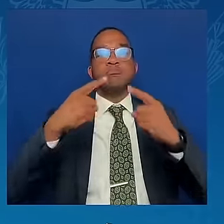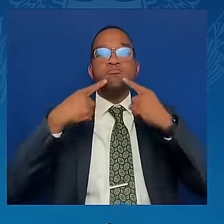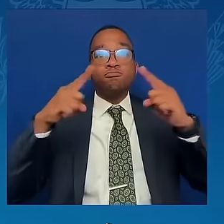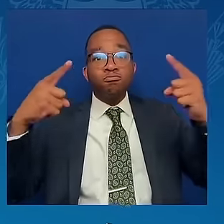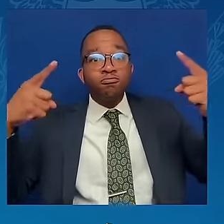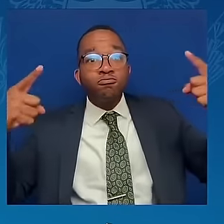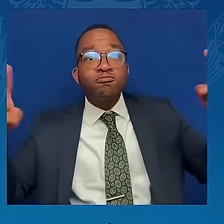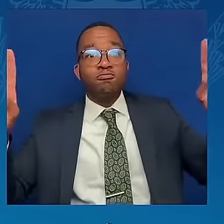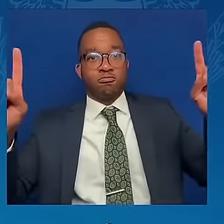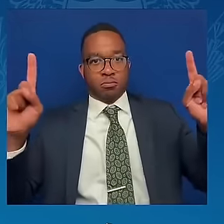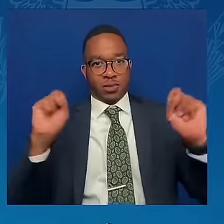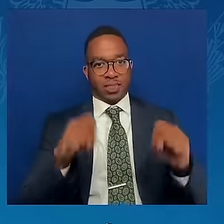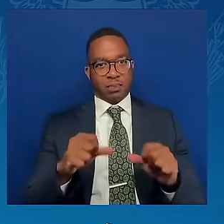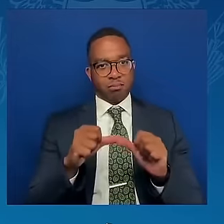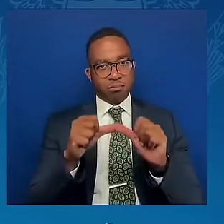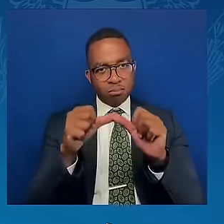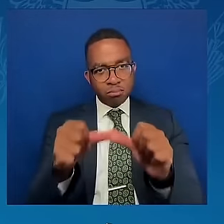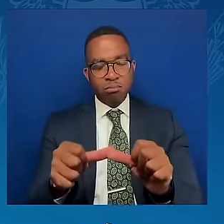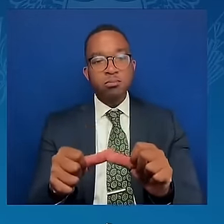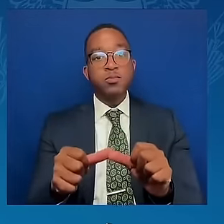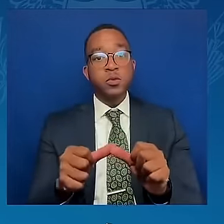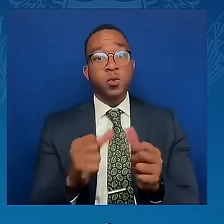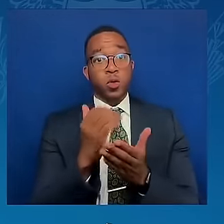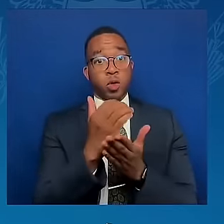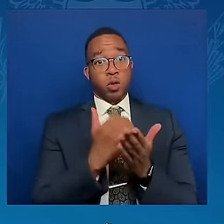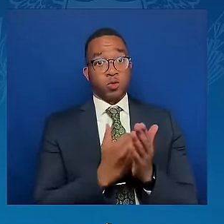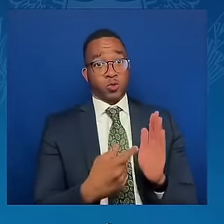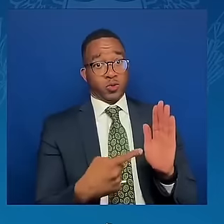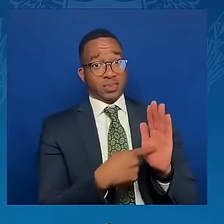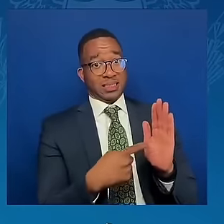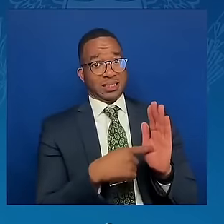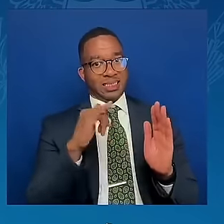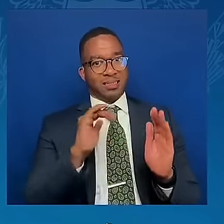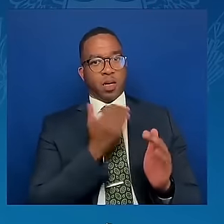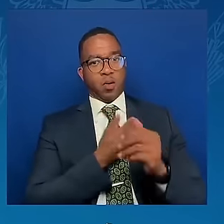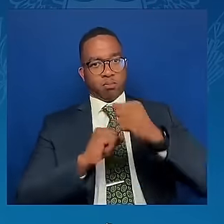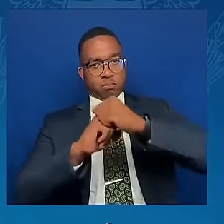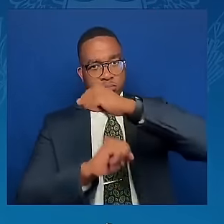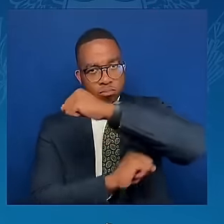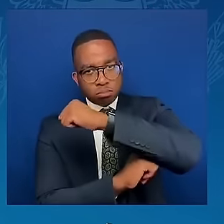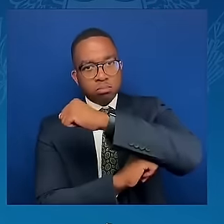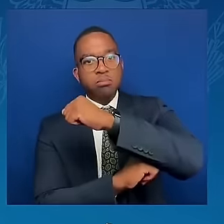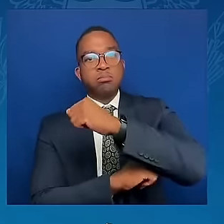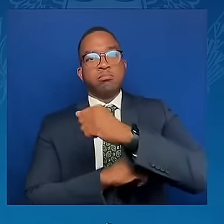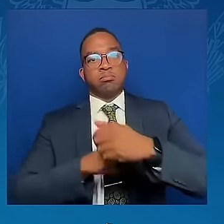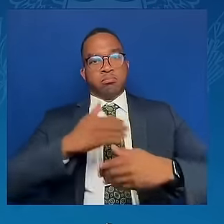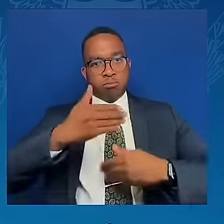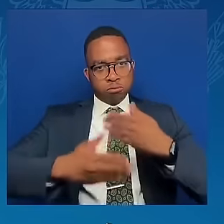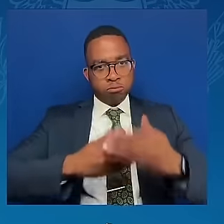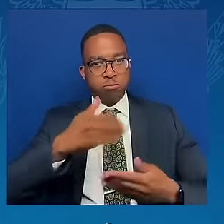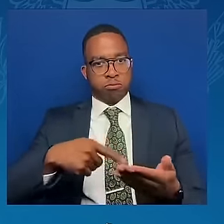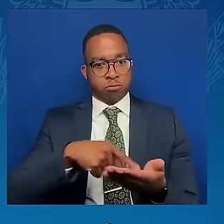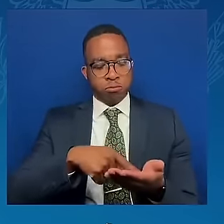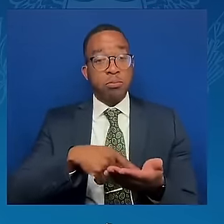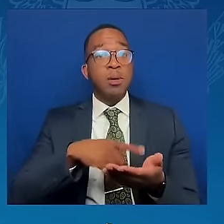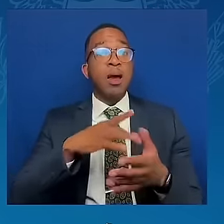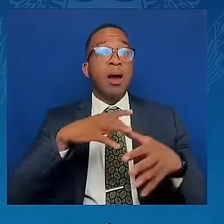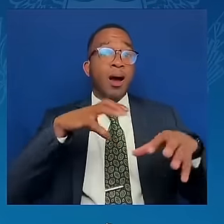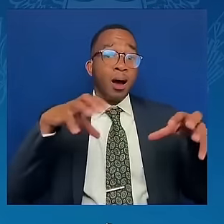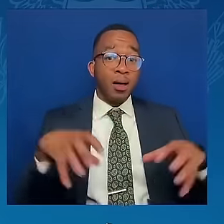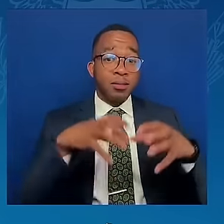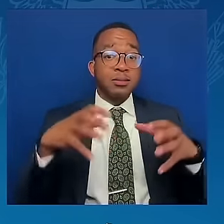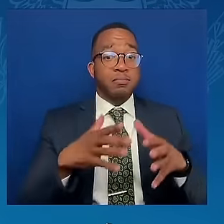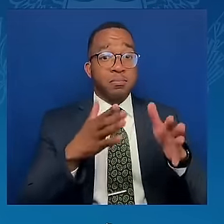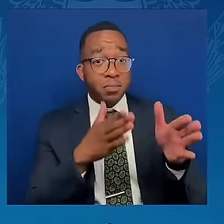for us. And then, when the action plan is on the table, agreed by all and transparent